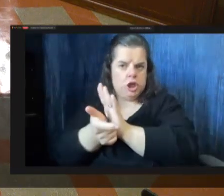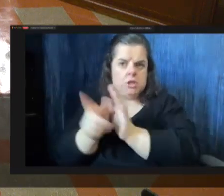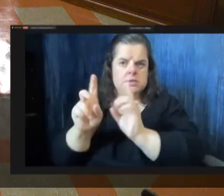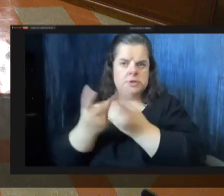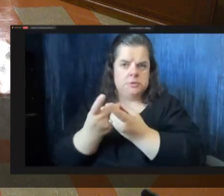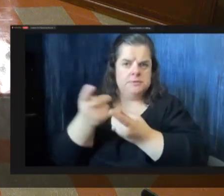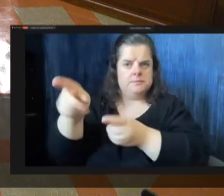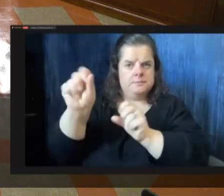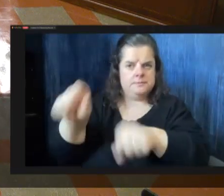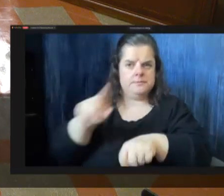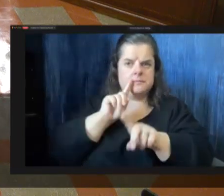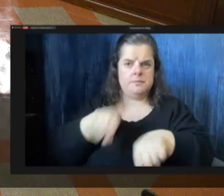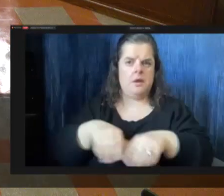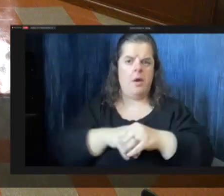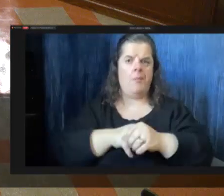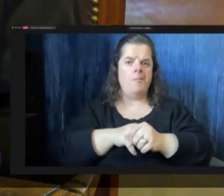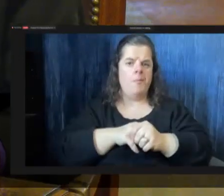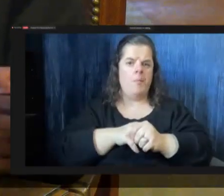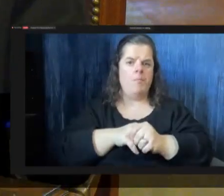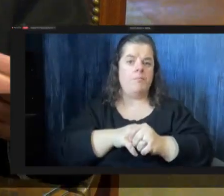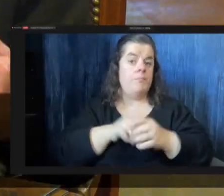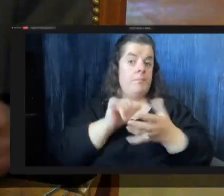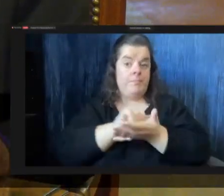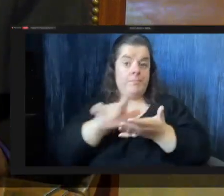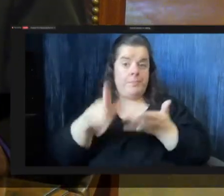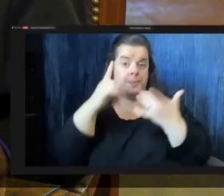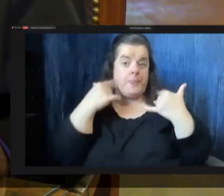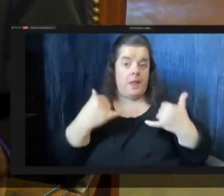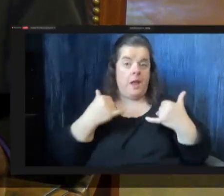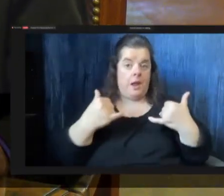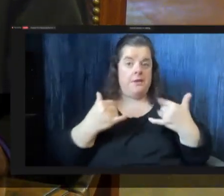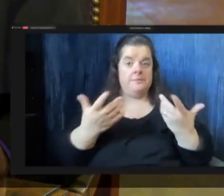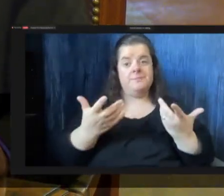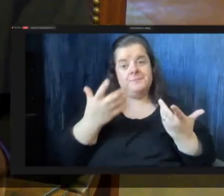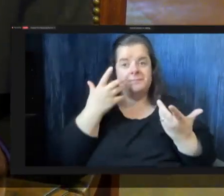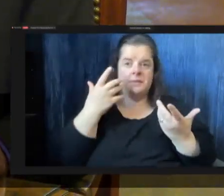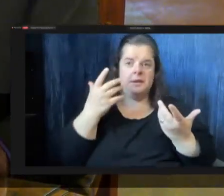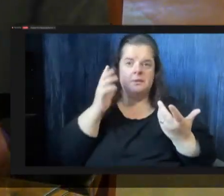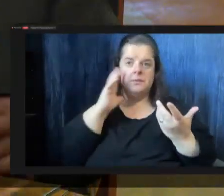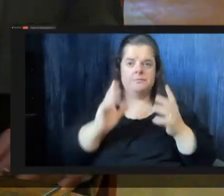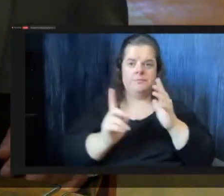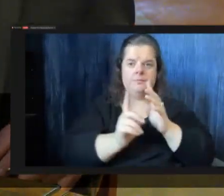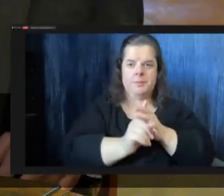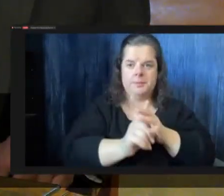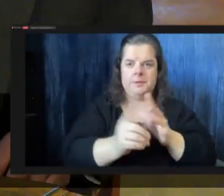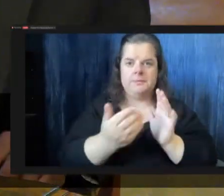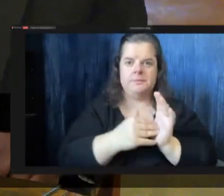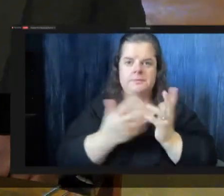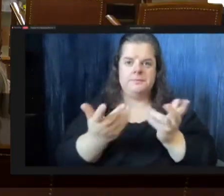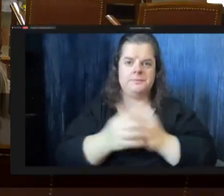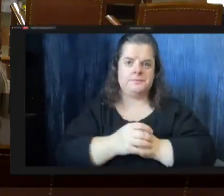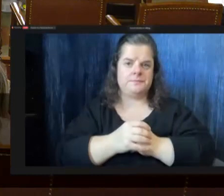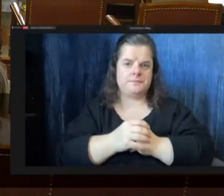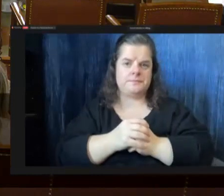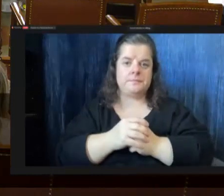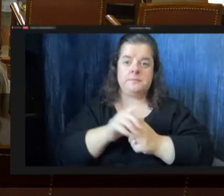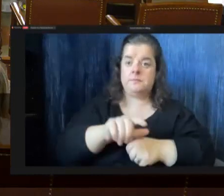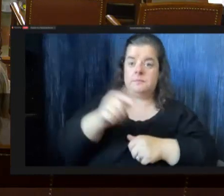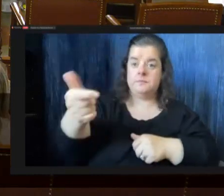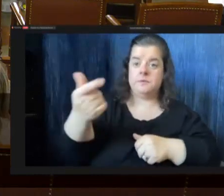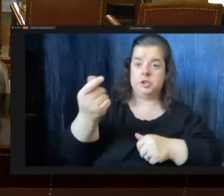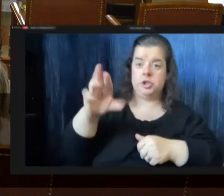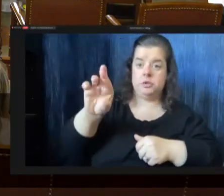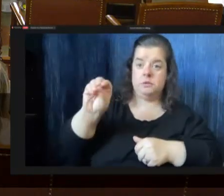that okay um that's it for now i i'll chime back in influence others i think councilman gross did you have anything